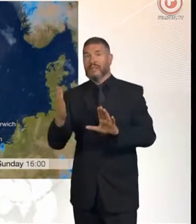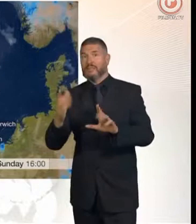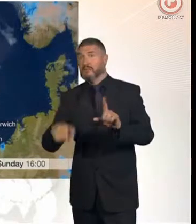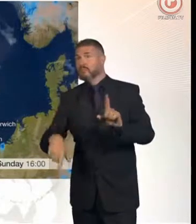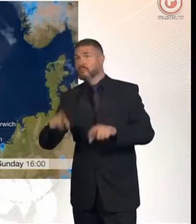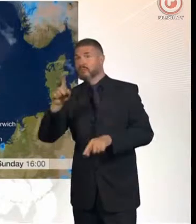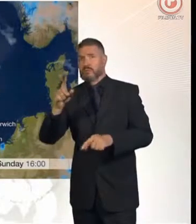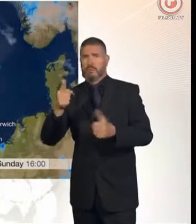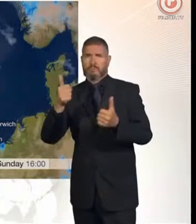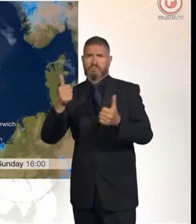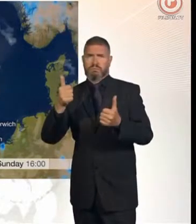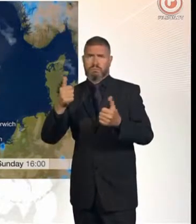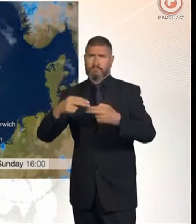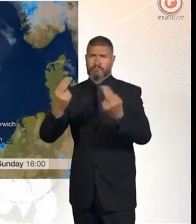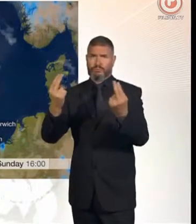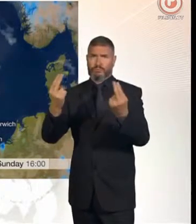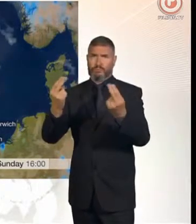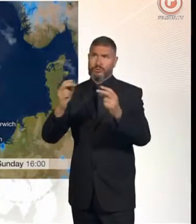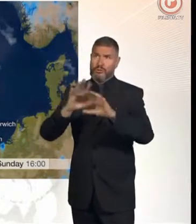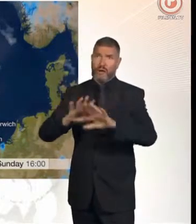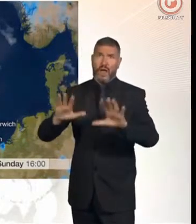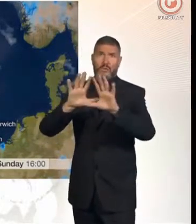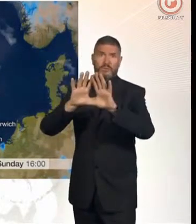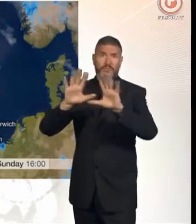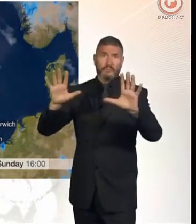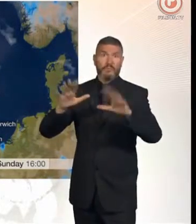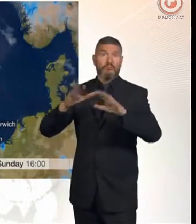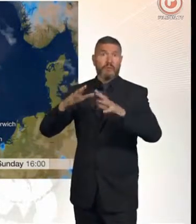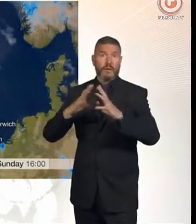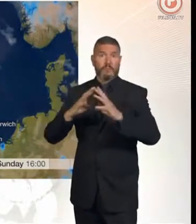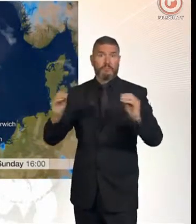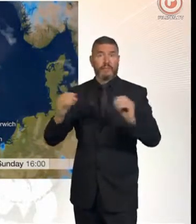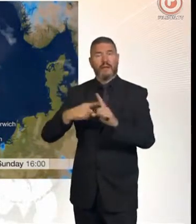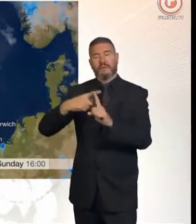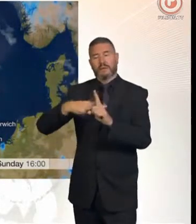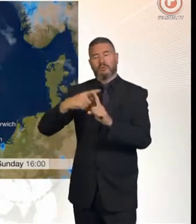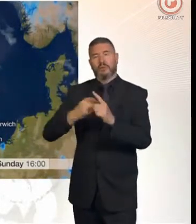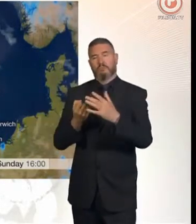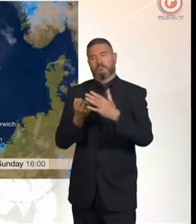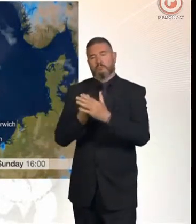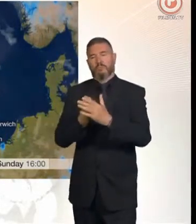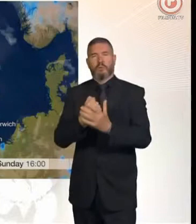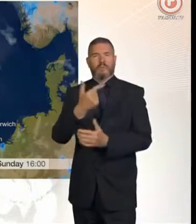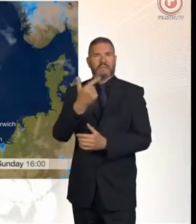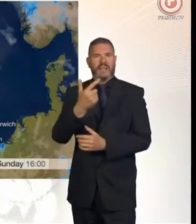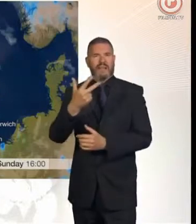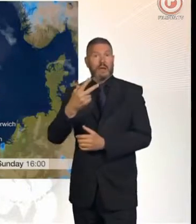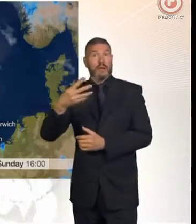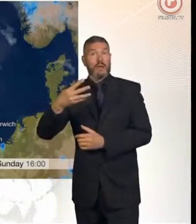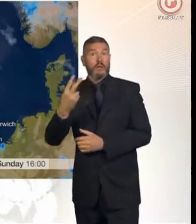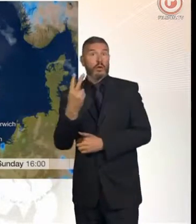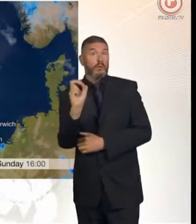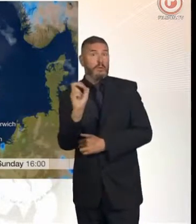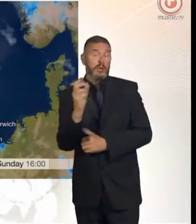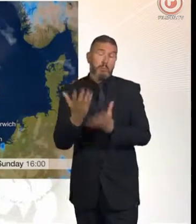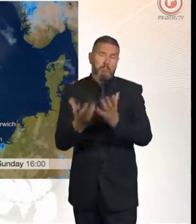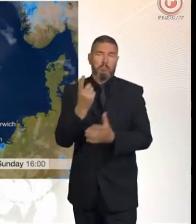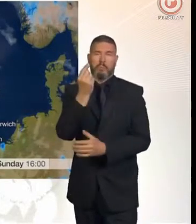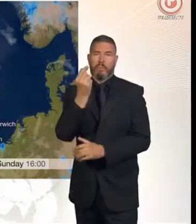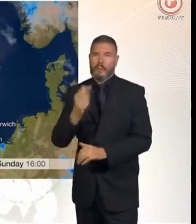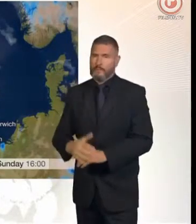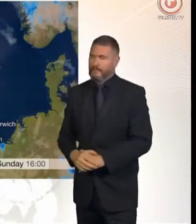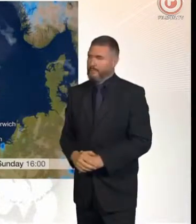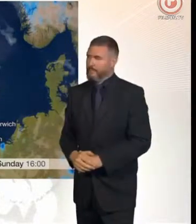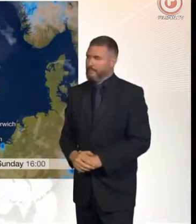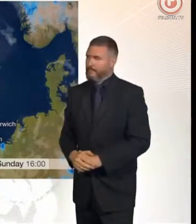the best of the drier, brighter weather you will get. And again, there's temperatures perhaps into the high teens. If we're lucky, we'll see 20 degrees. But